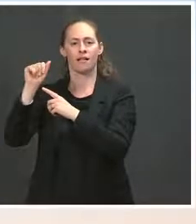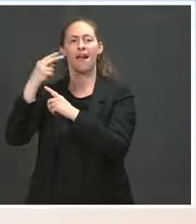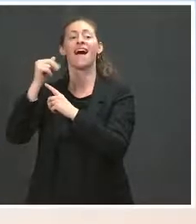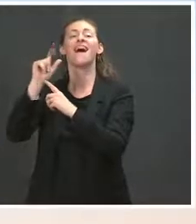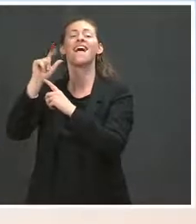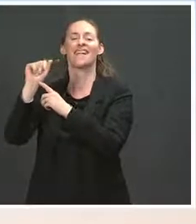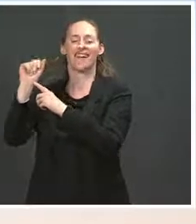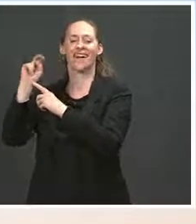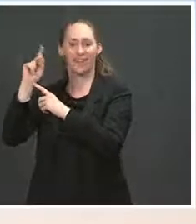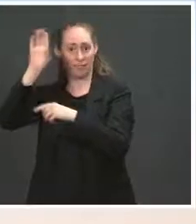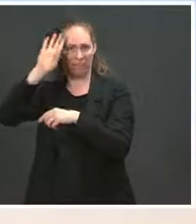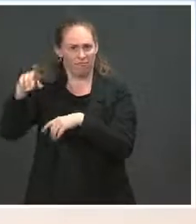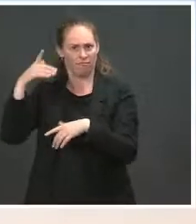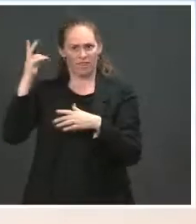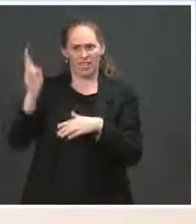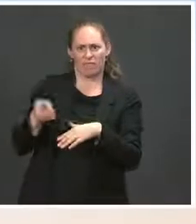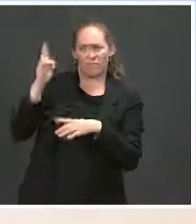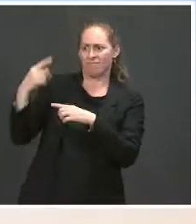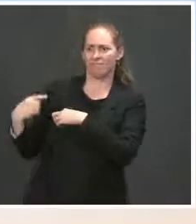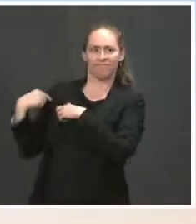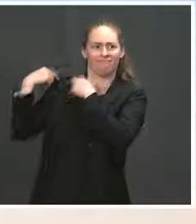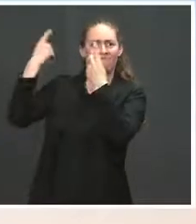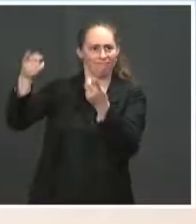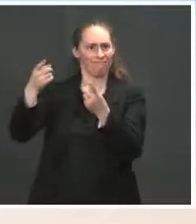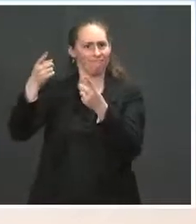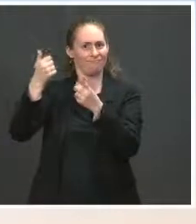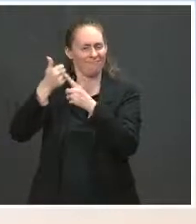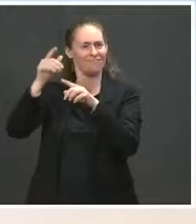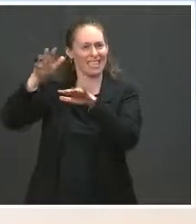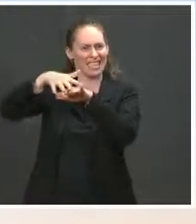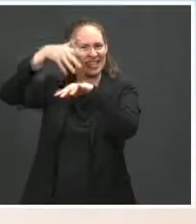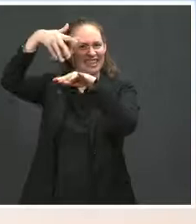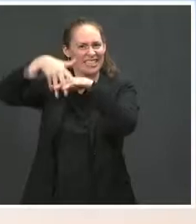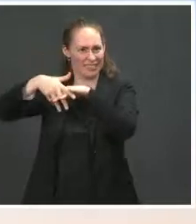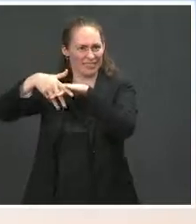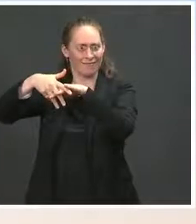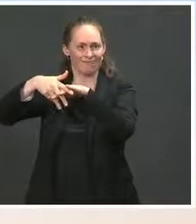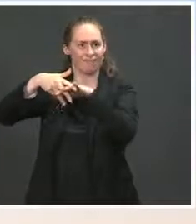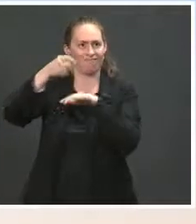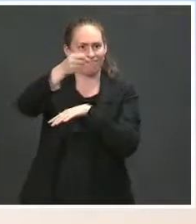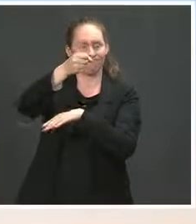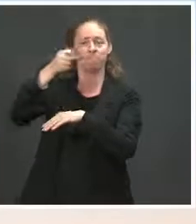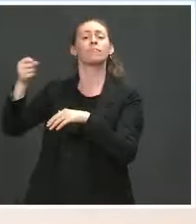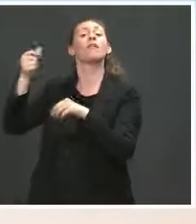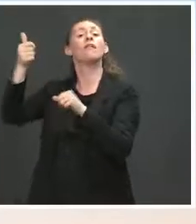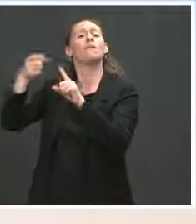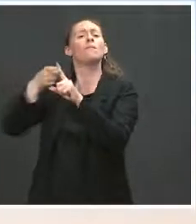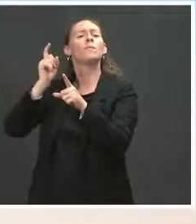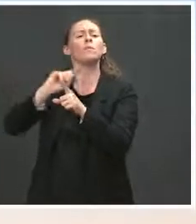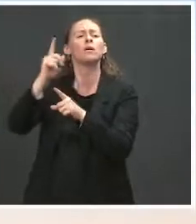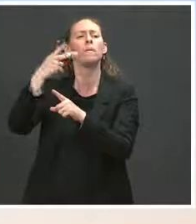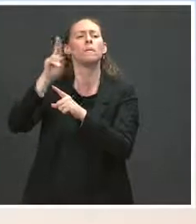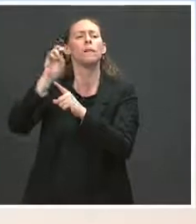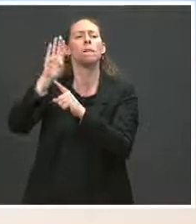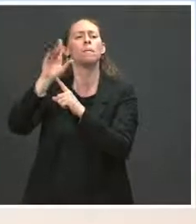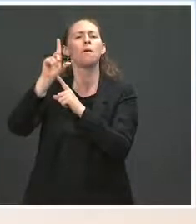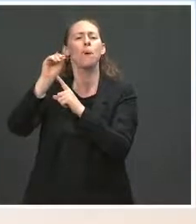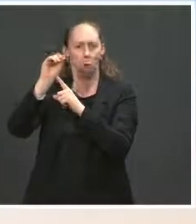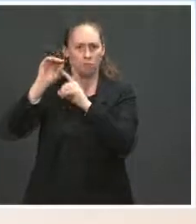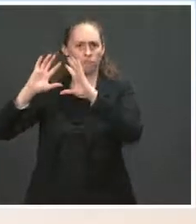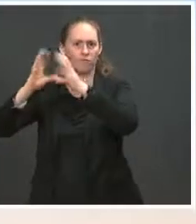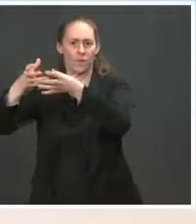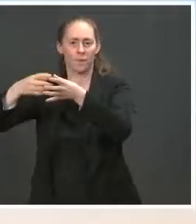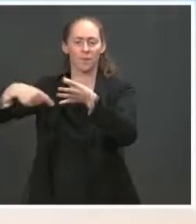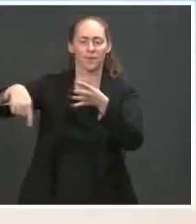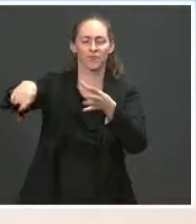She is a member of the Pueblo of Laguna and a 35th-generation New Mexican. Secretary Haaland has worn